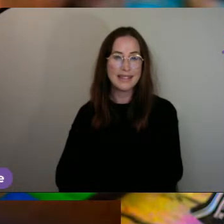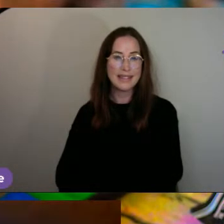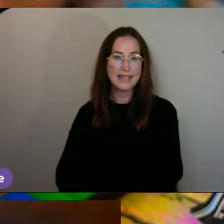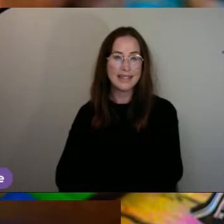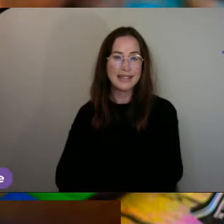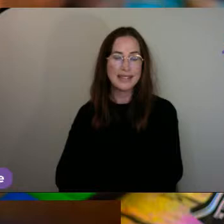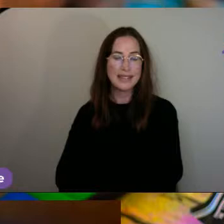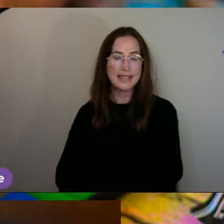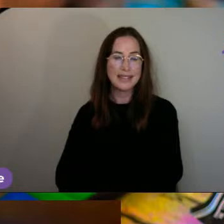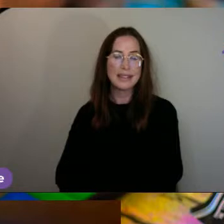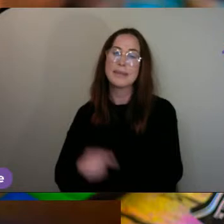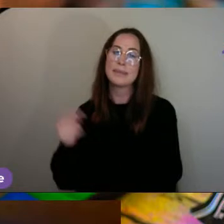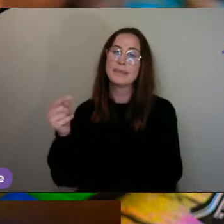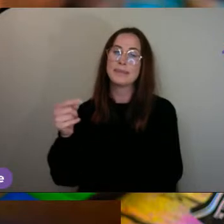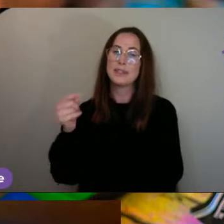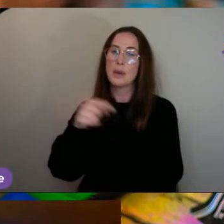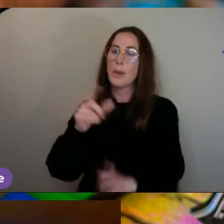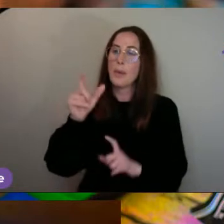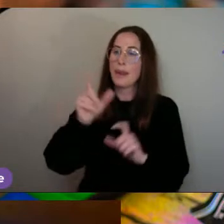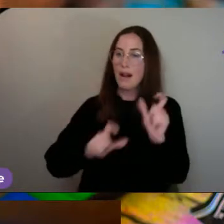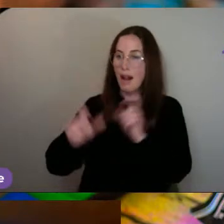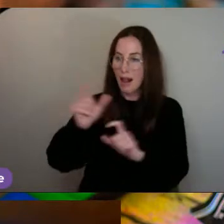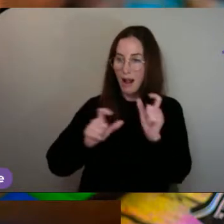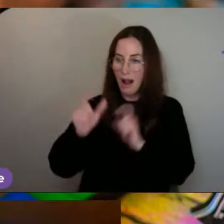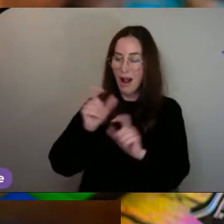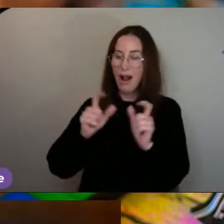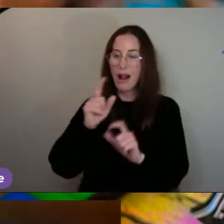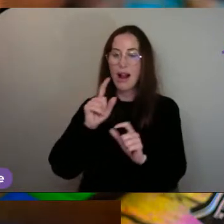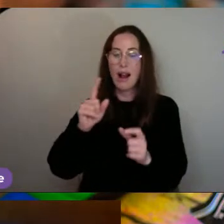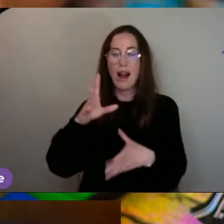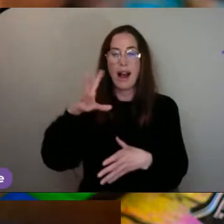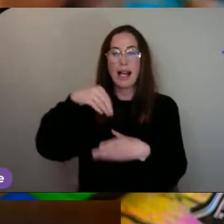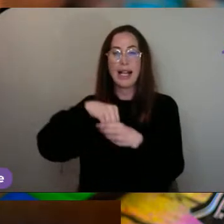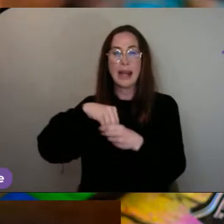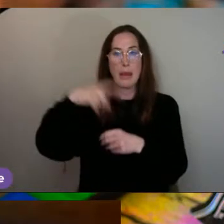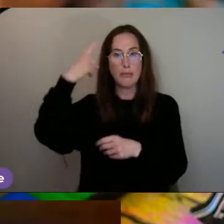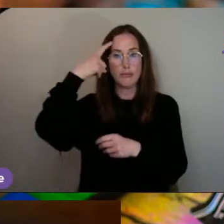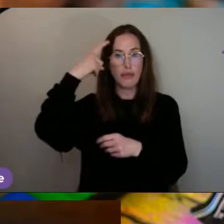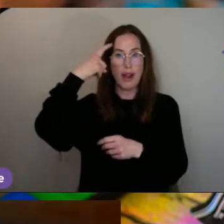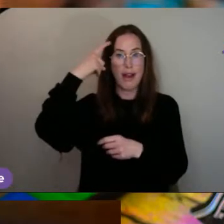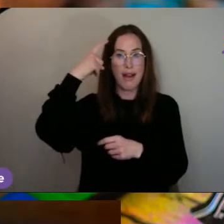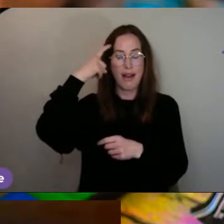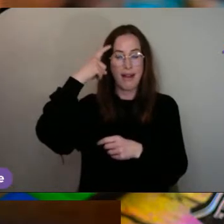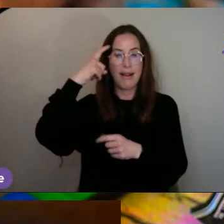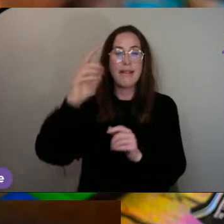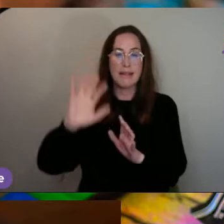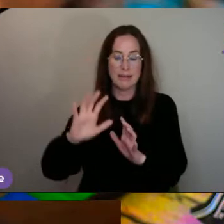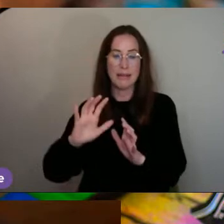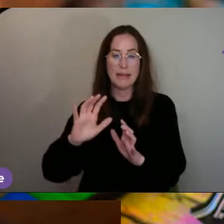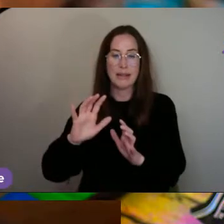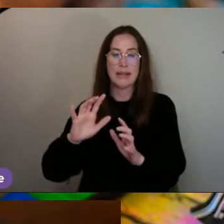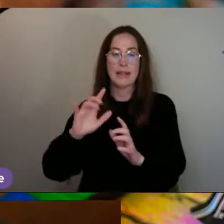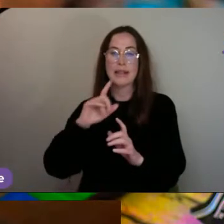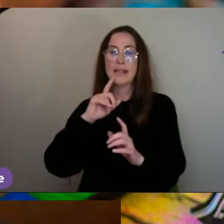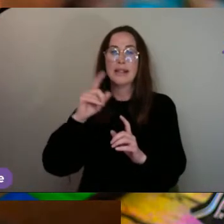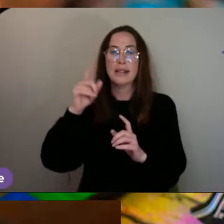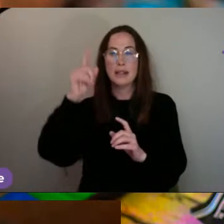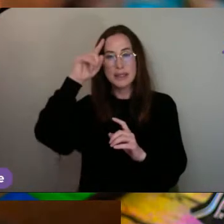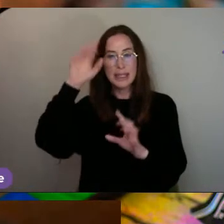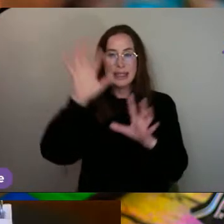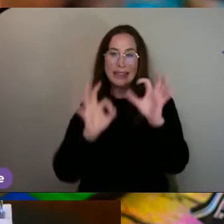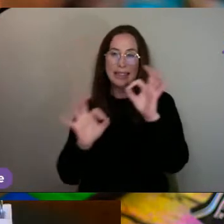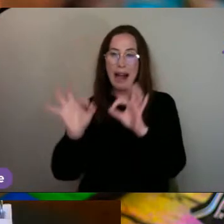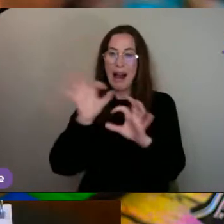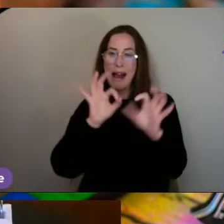Basically, this is all the colours that are in the brain, and it's all the brain cells.